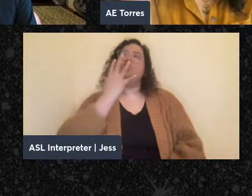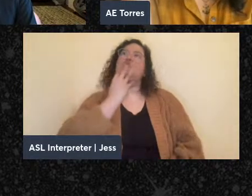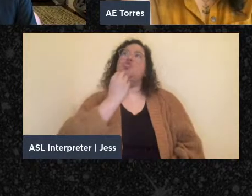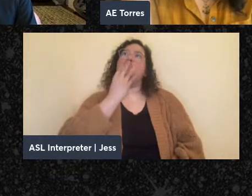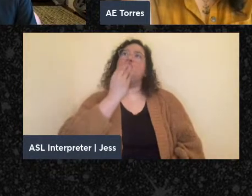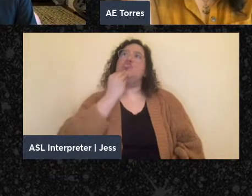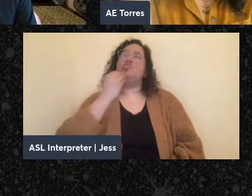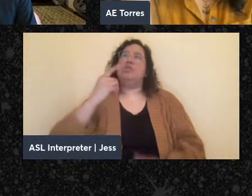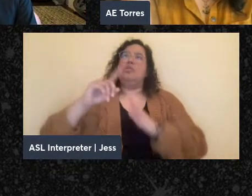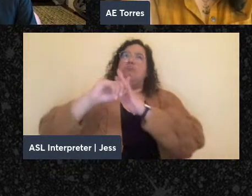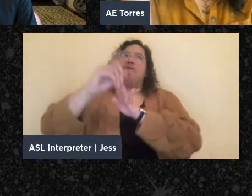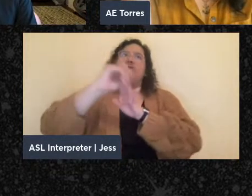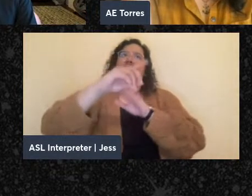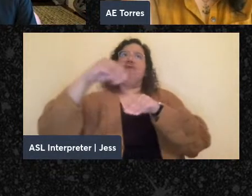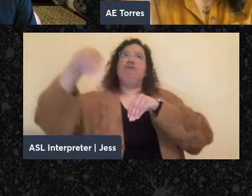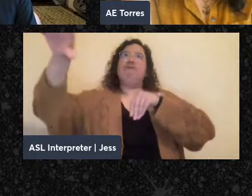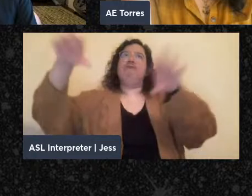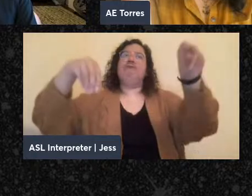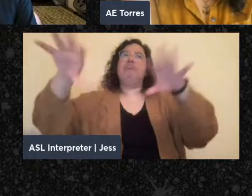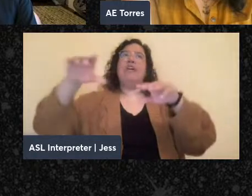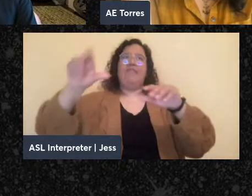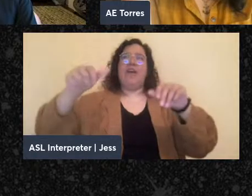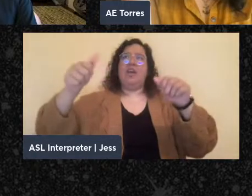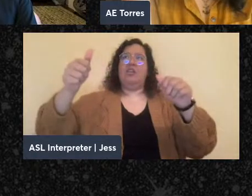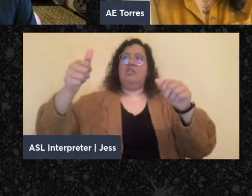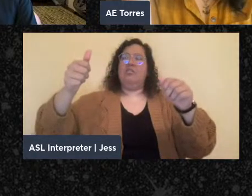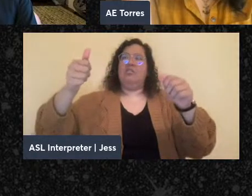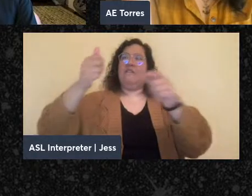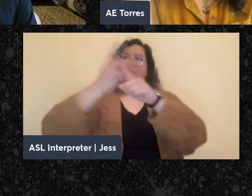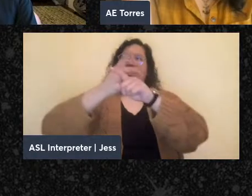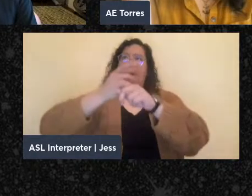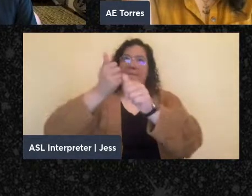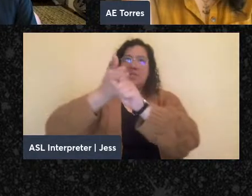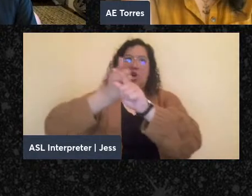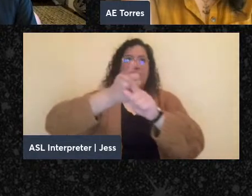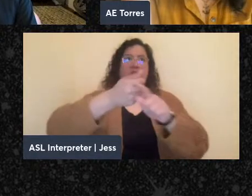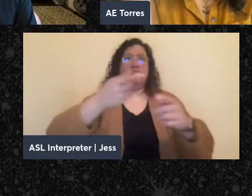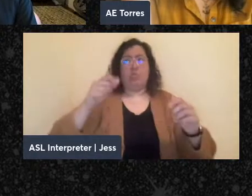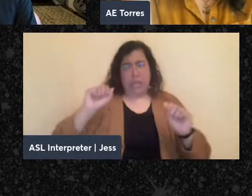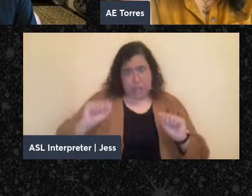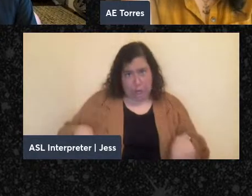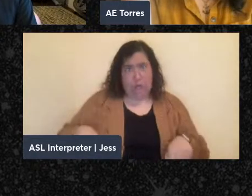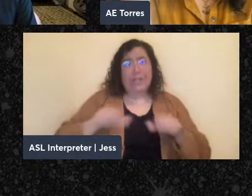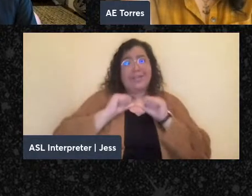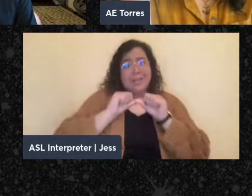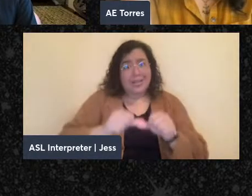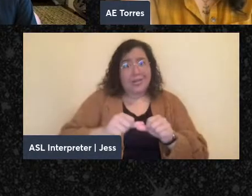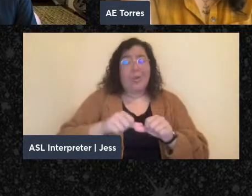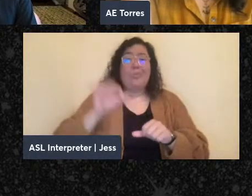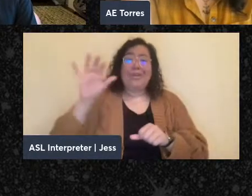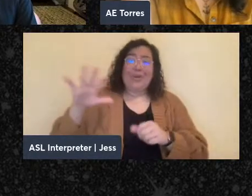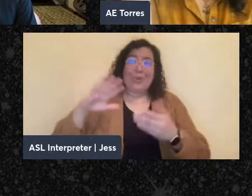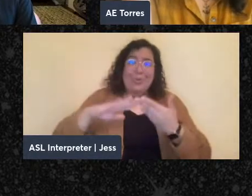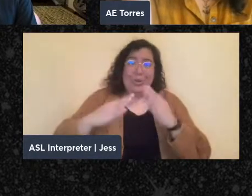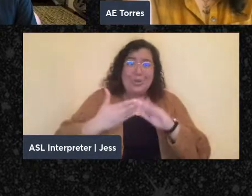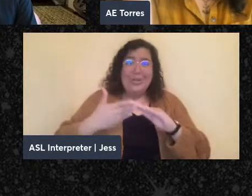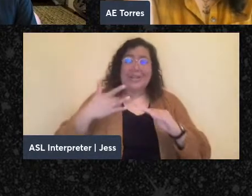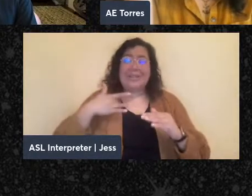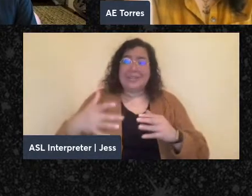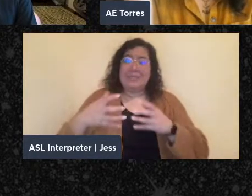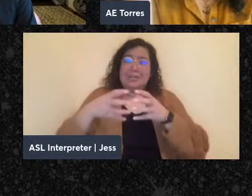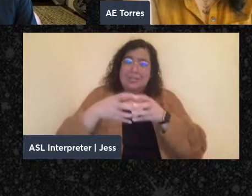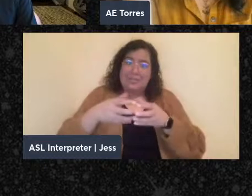governed ourselves, so we can just keep doing that. But, you know, those communities were also oligarchic. They were